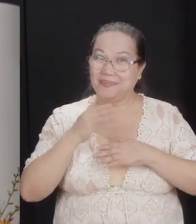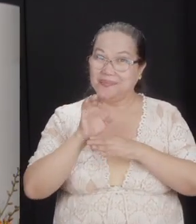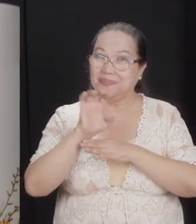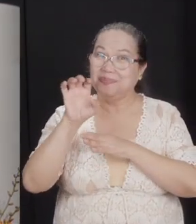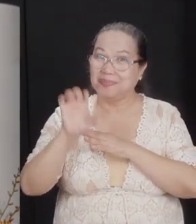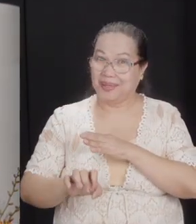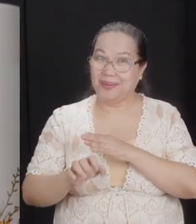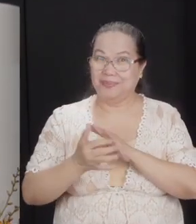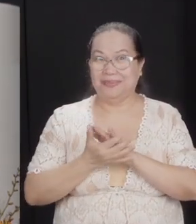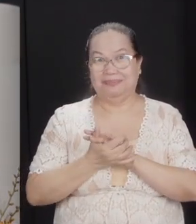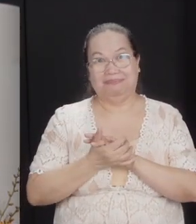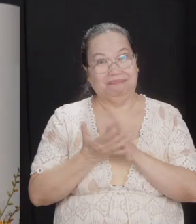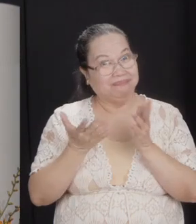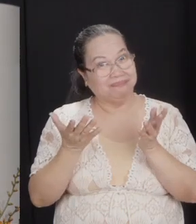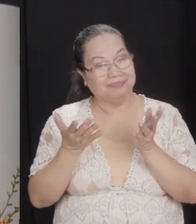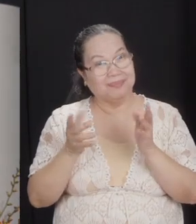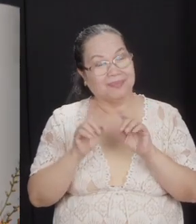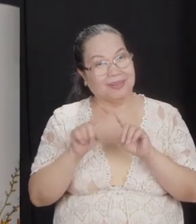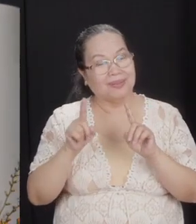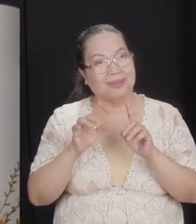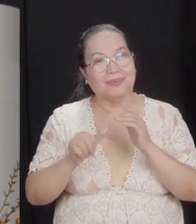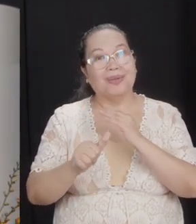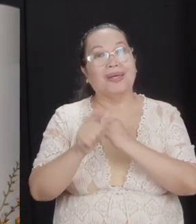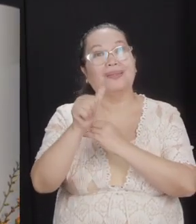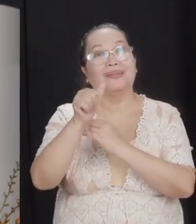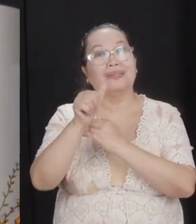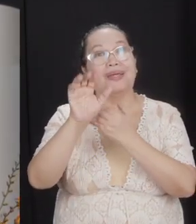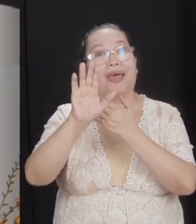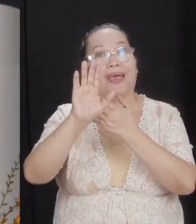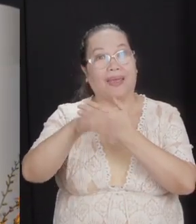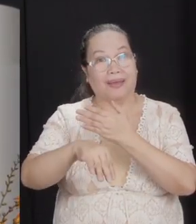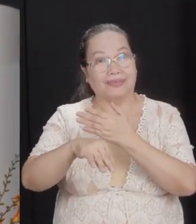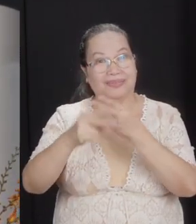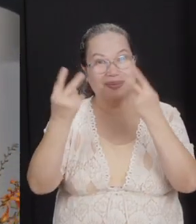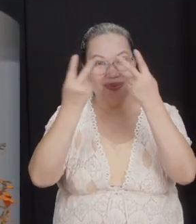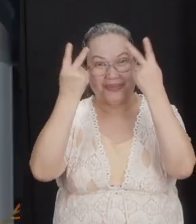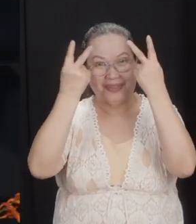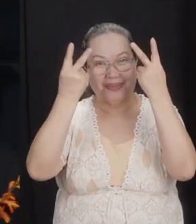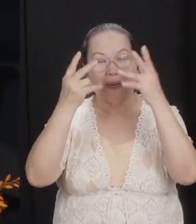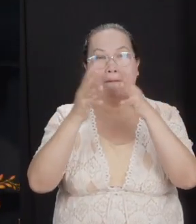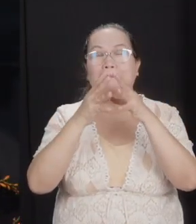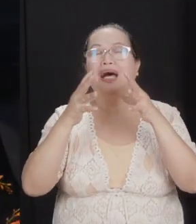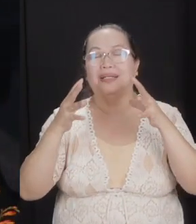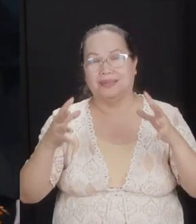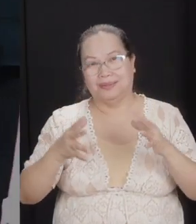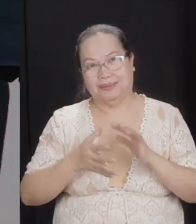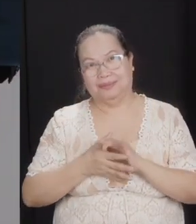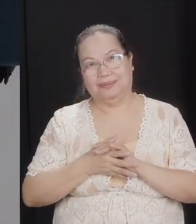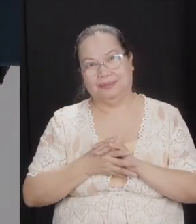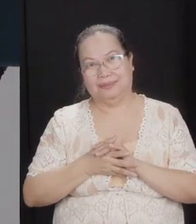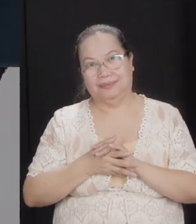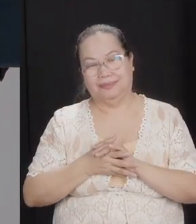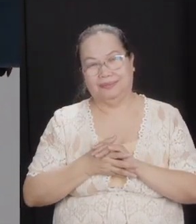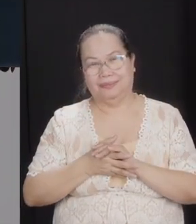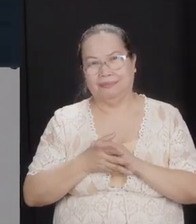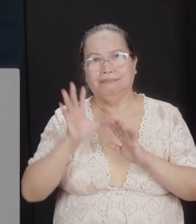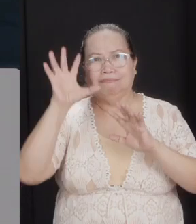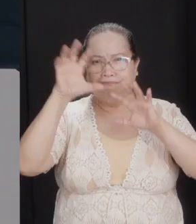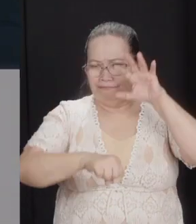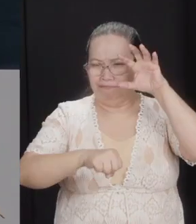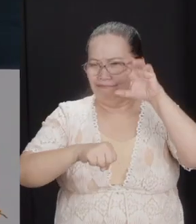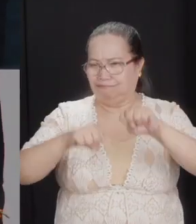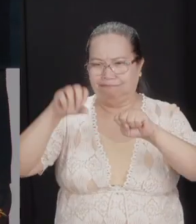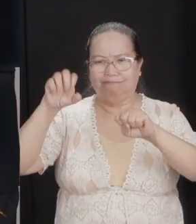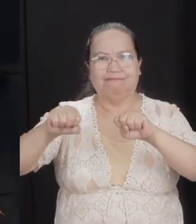have been. But you know, danger comes after victory. A lot. They had just conquered all the enemies